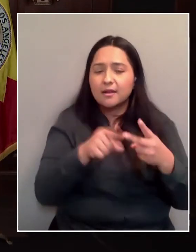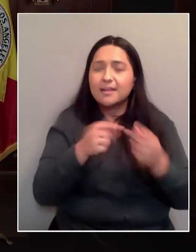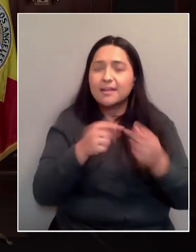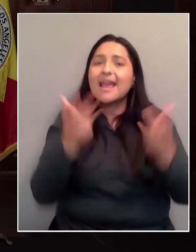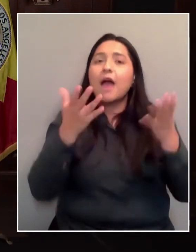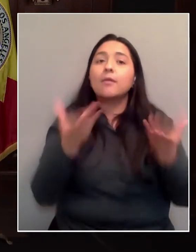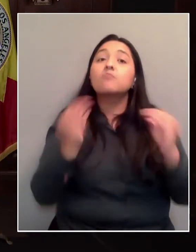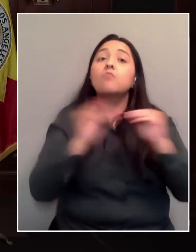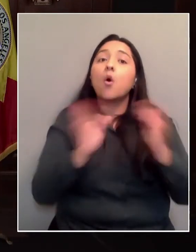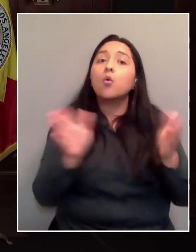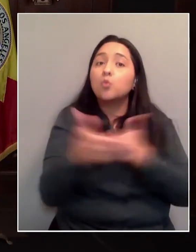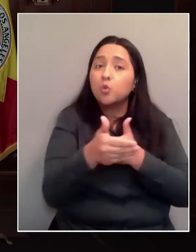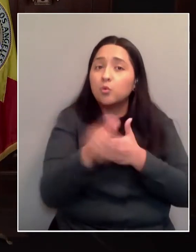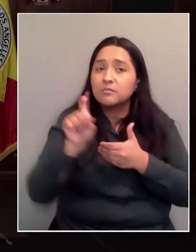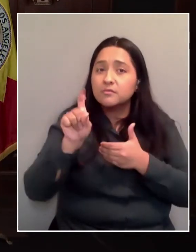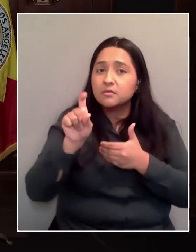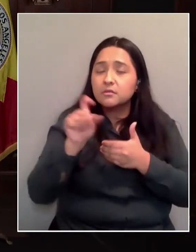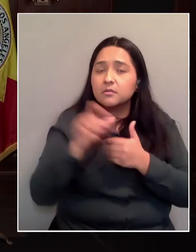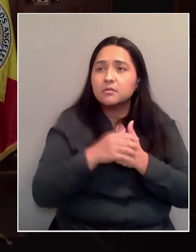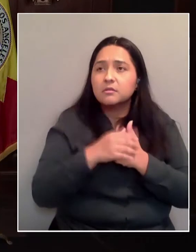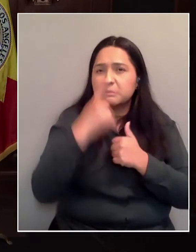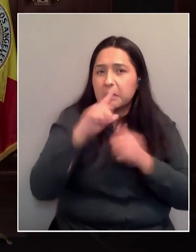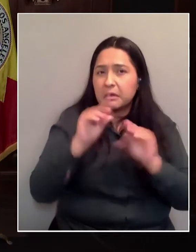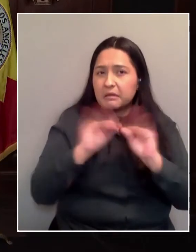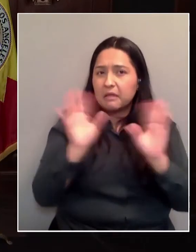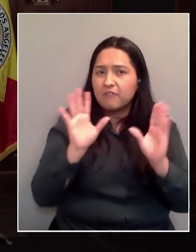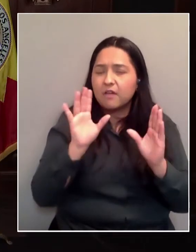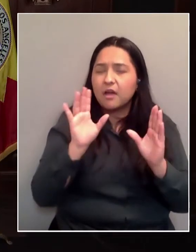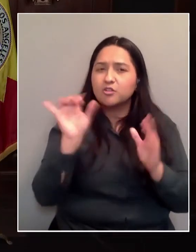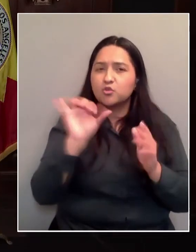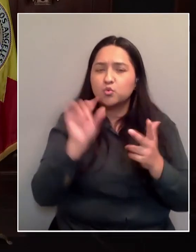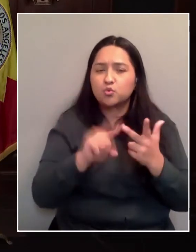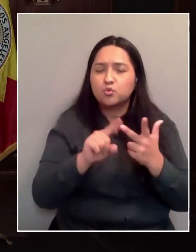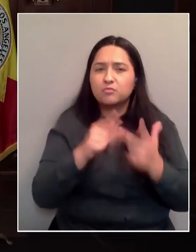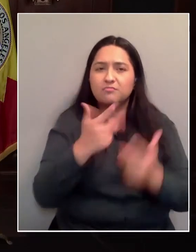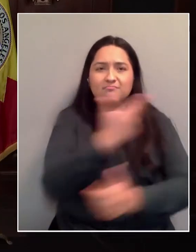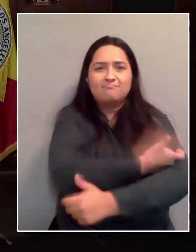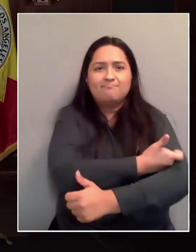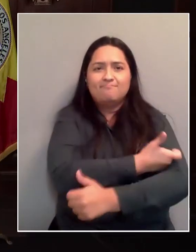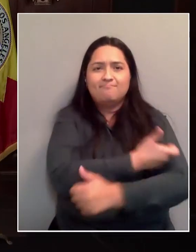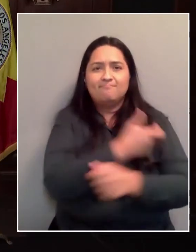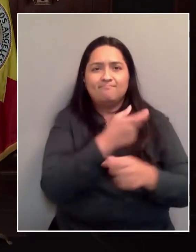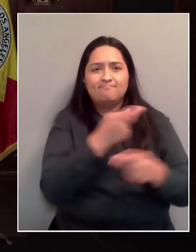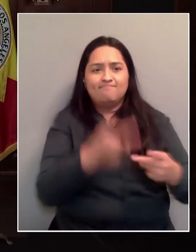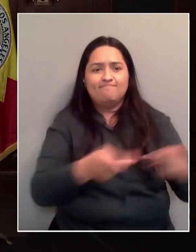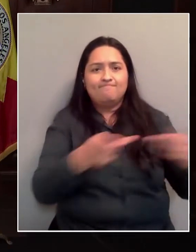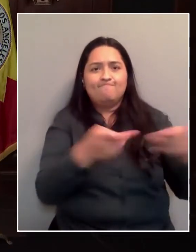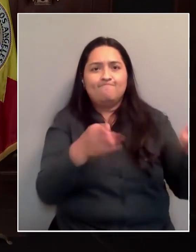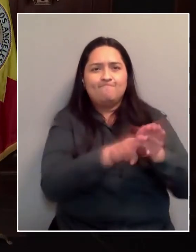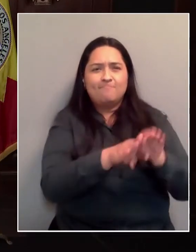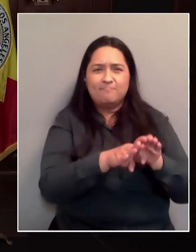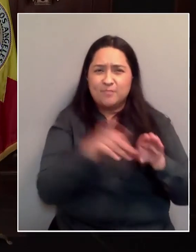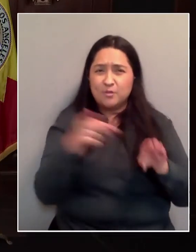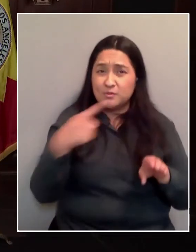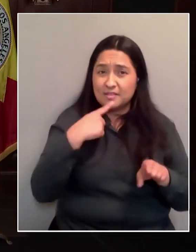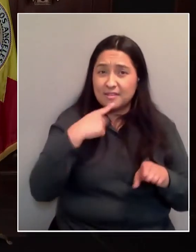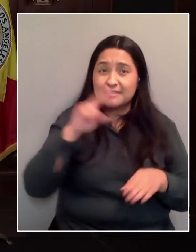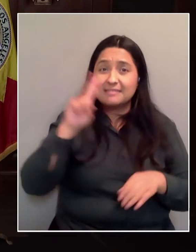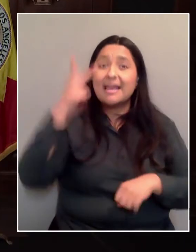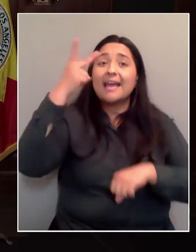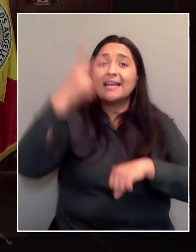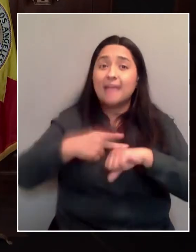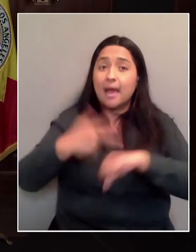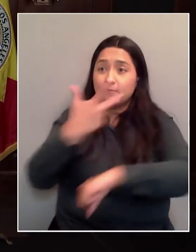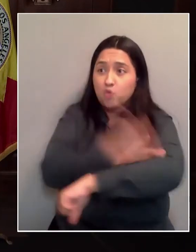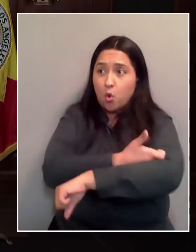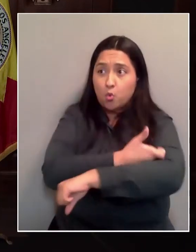Also, if you can clarify on the vaccination site closures, you just say second doses are guaranteed. So when you say close,